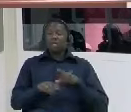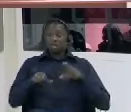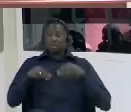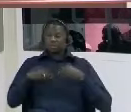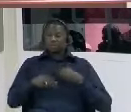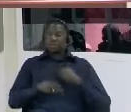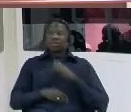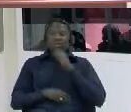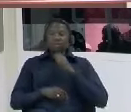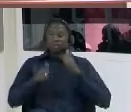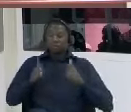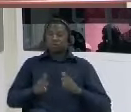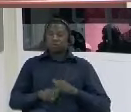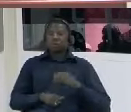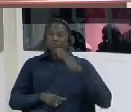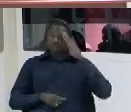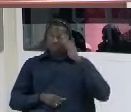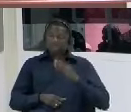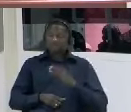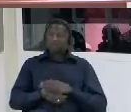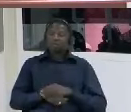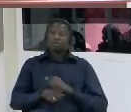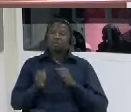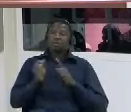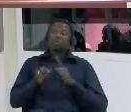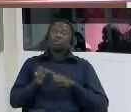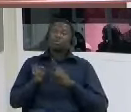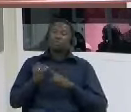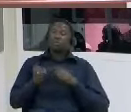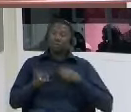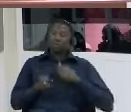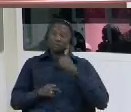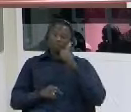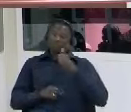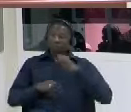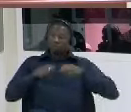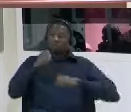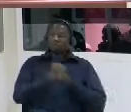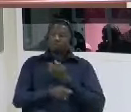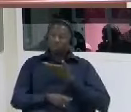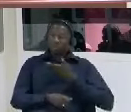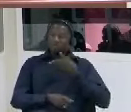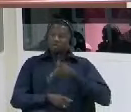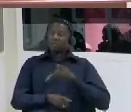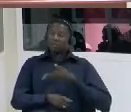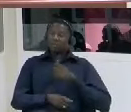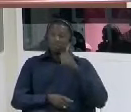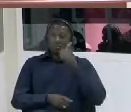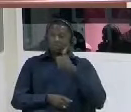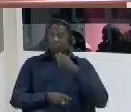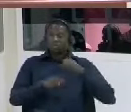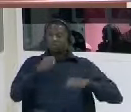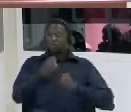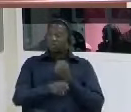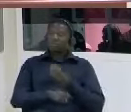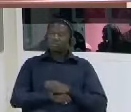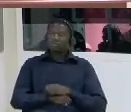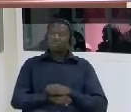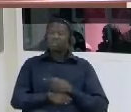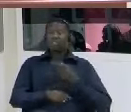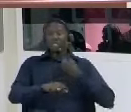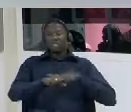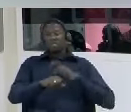chairman so thanks also my wonderful wife i have here a wonderful wife during the struggle